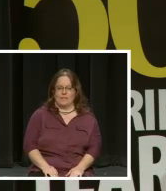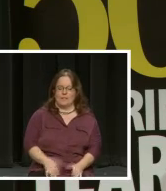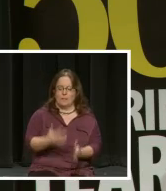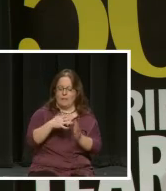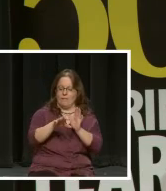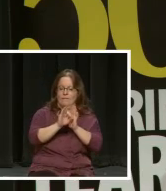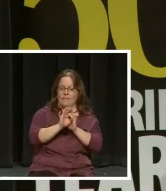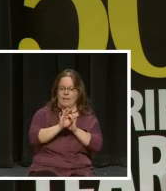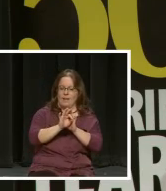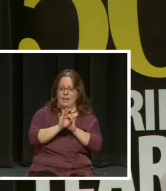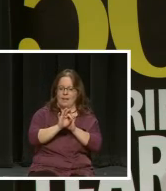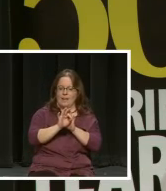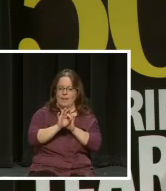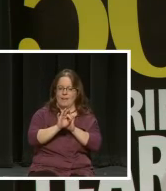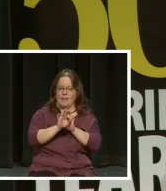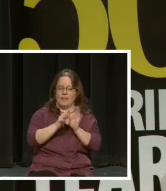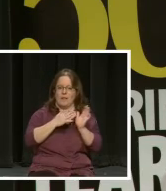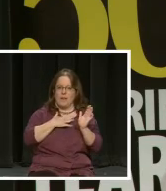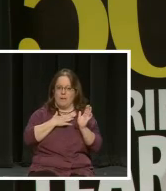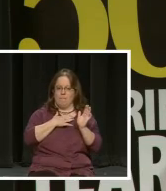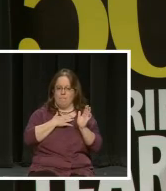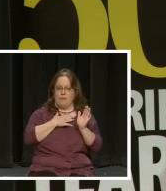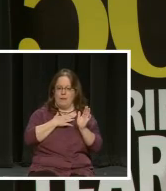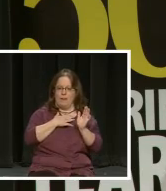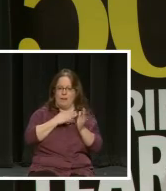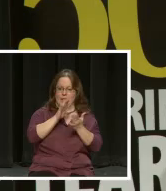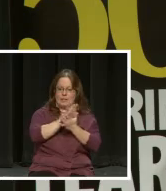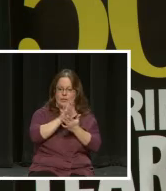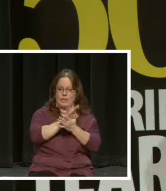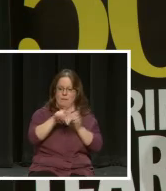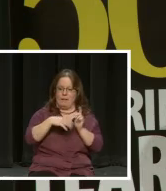find my highlight sheet about our candidate.